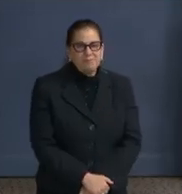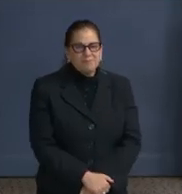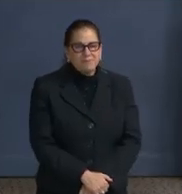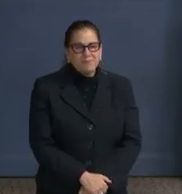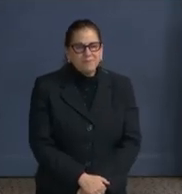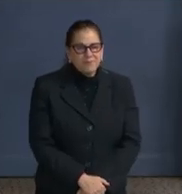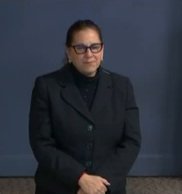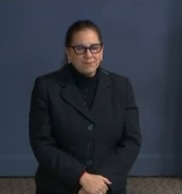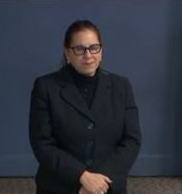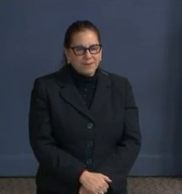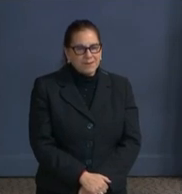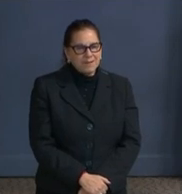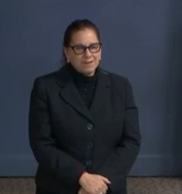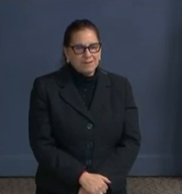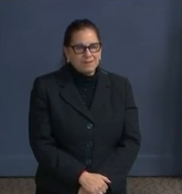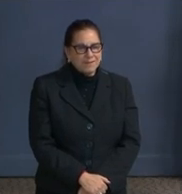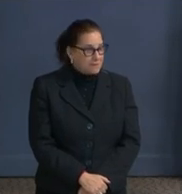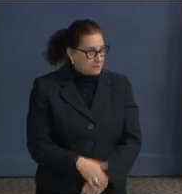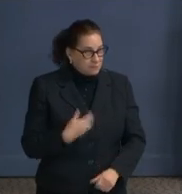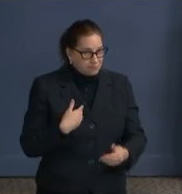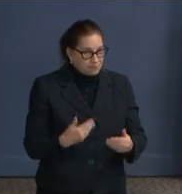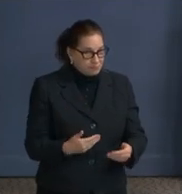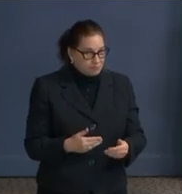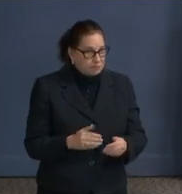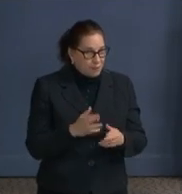So should we go to the COVID update?